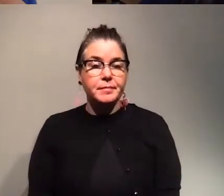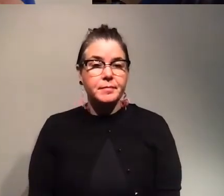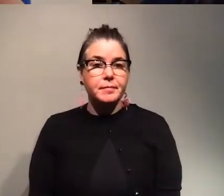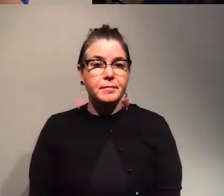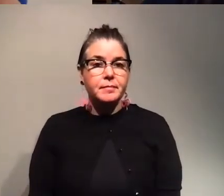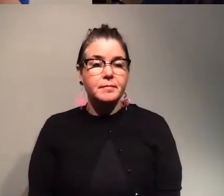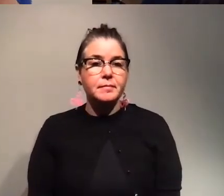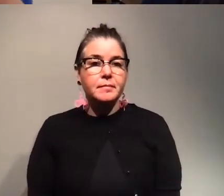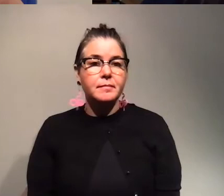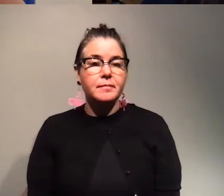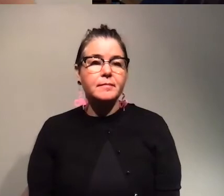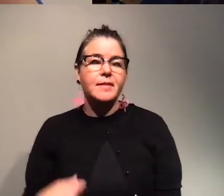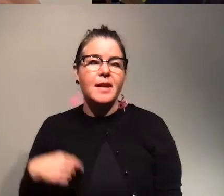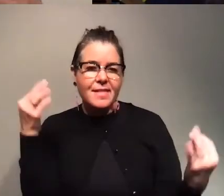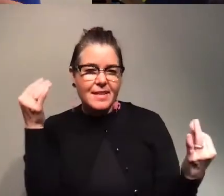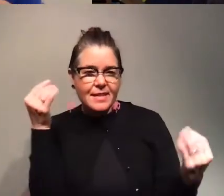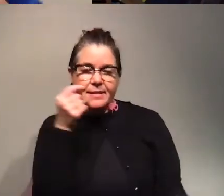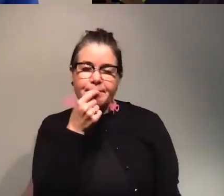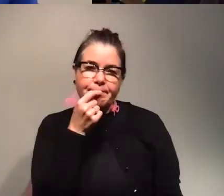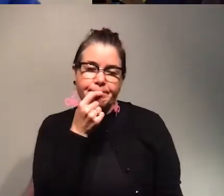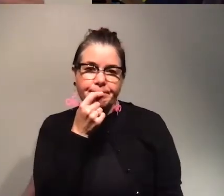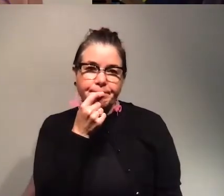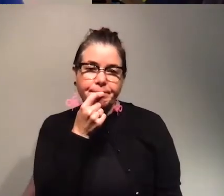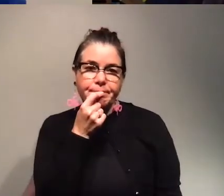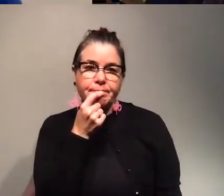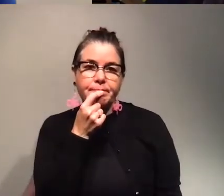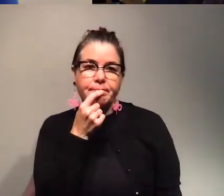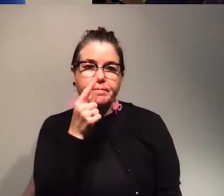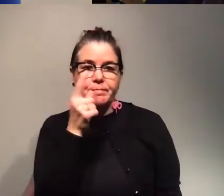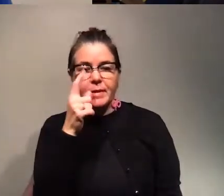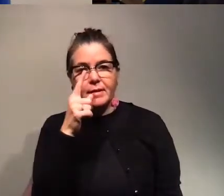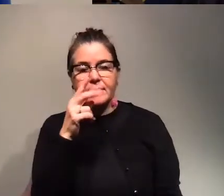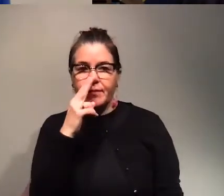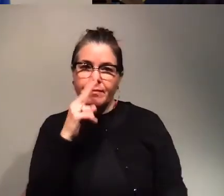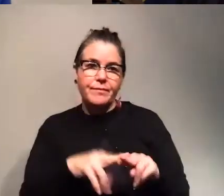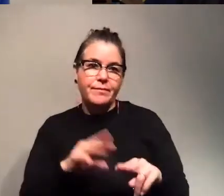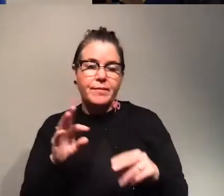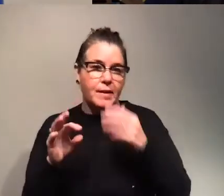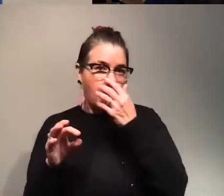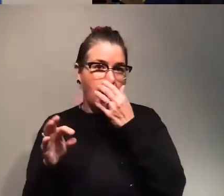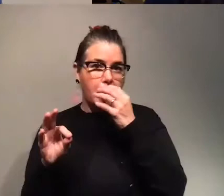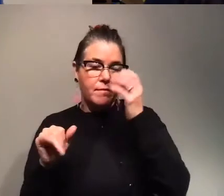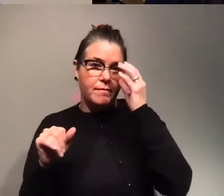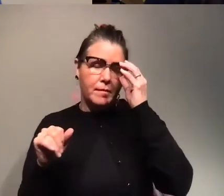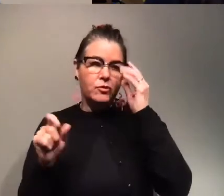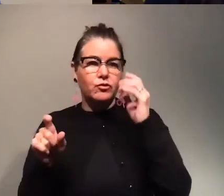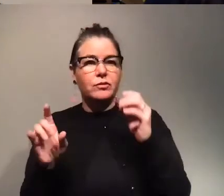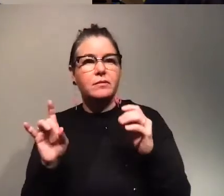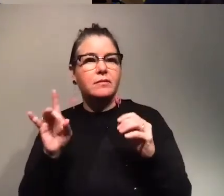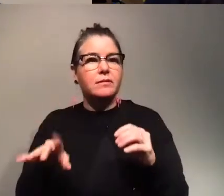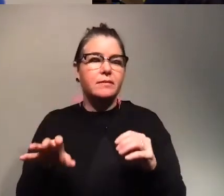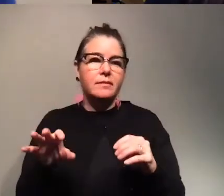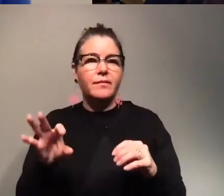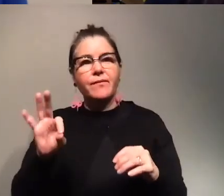several i was thinking like uh i because it's a fun fact i should maybe i should probably say one about fungi